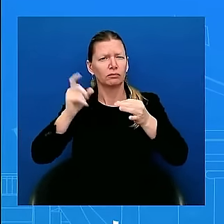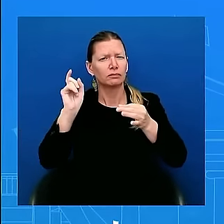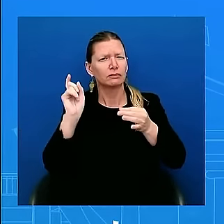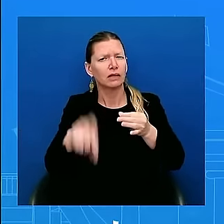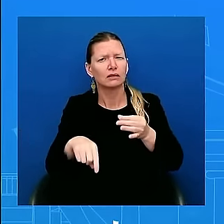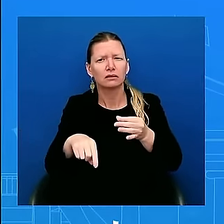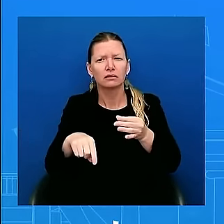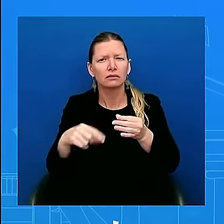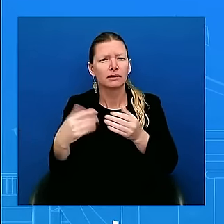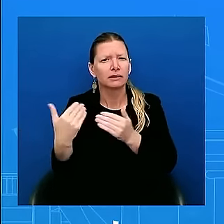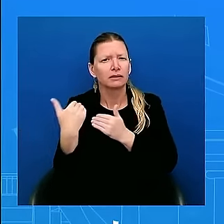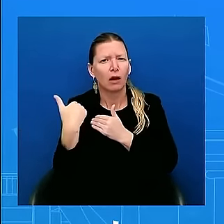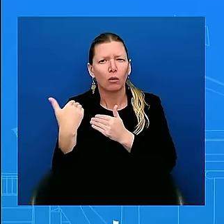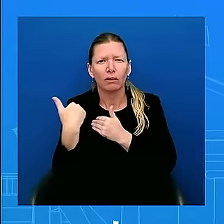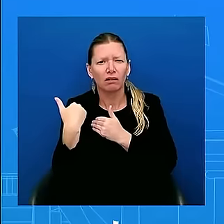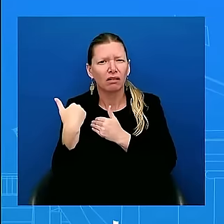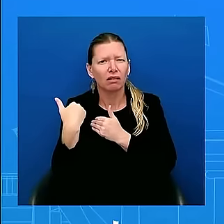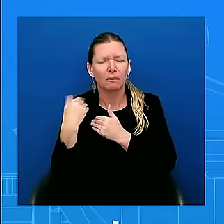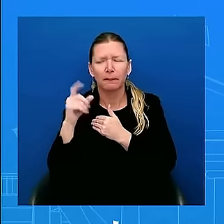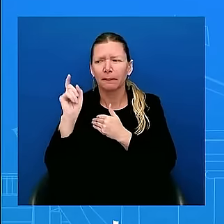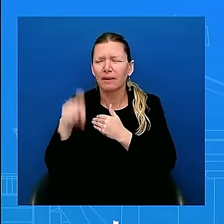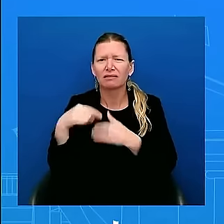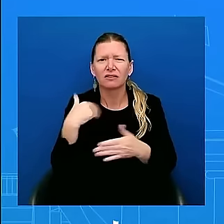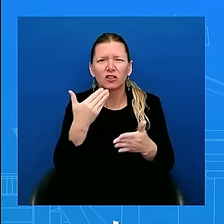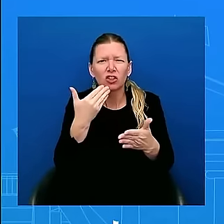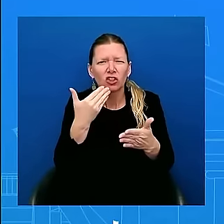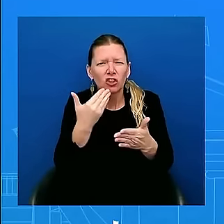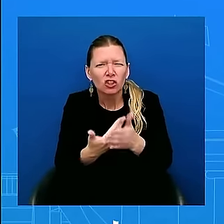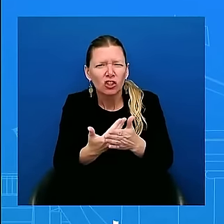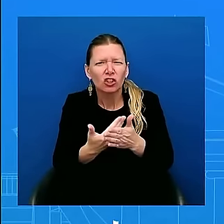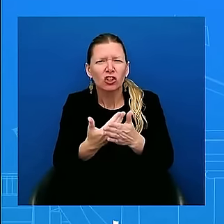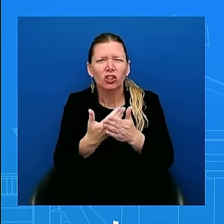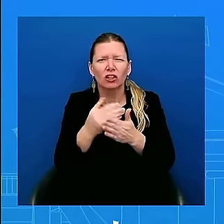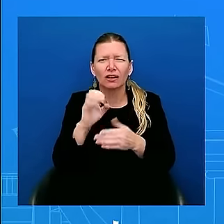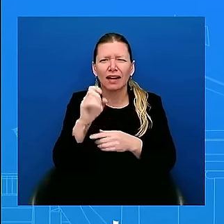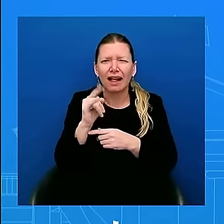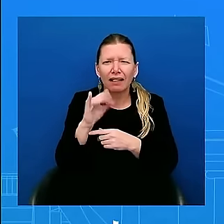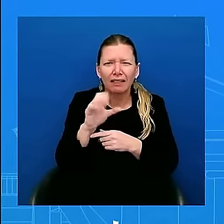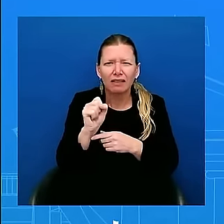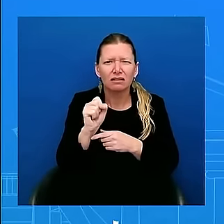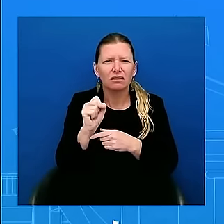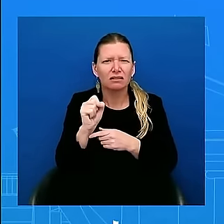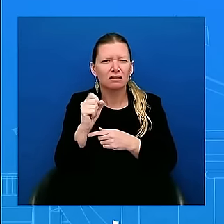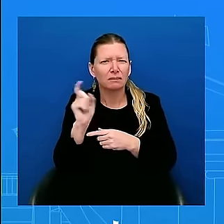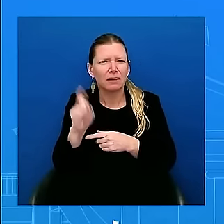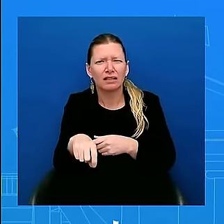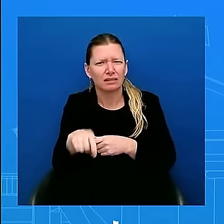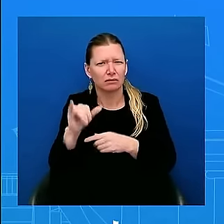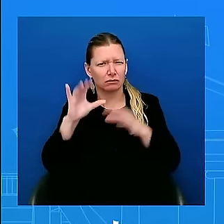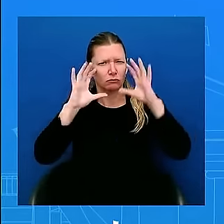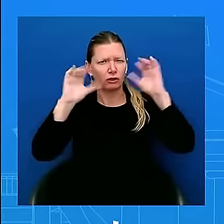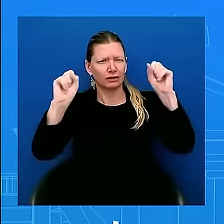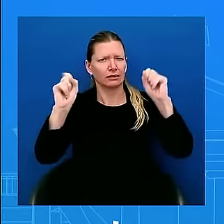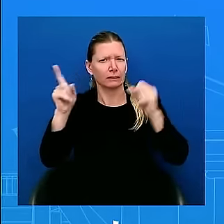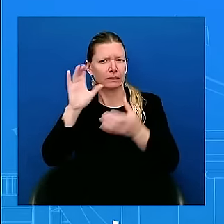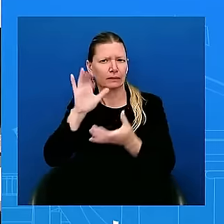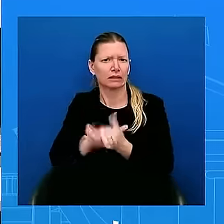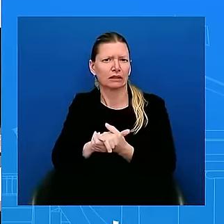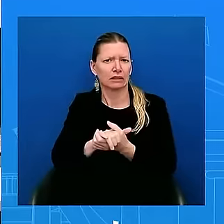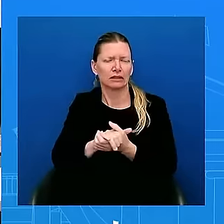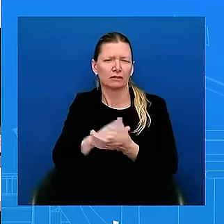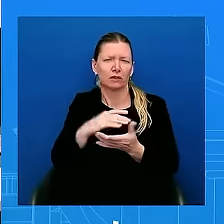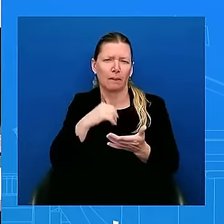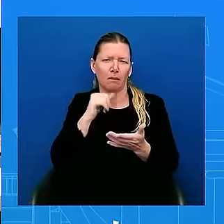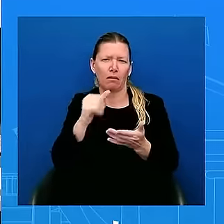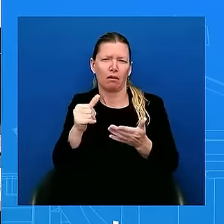certainly not going to get ahead of the president and he will have more to share with all of you soon. Can't I just I know many of my colleagues have asked these